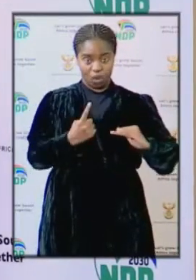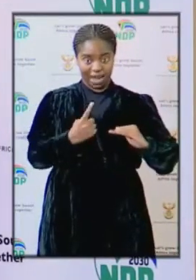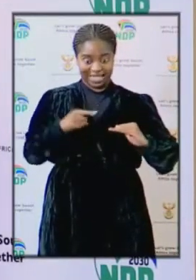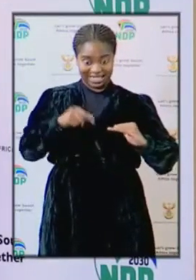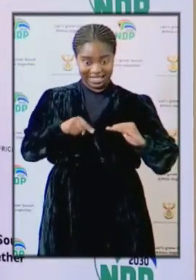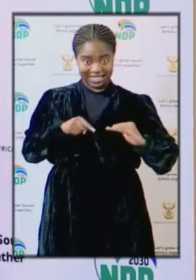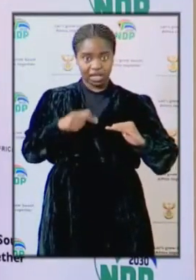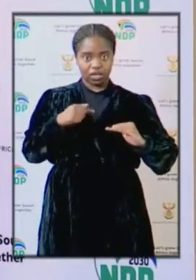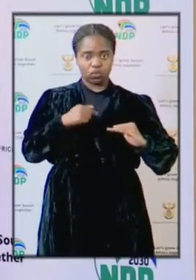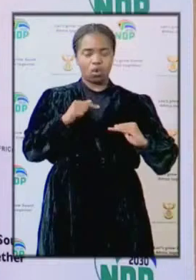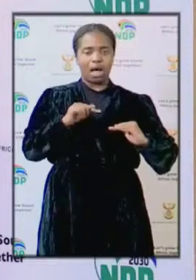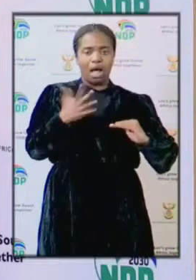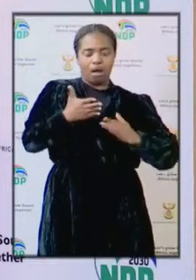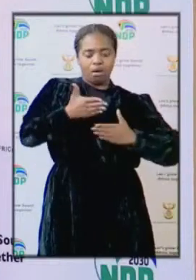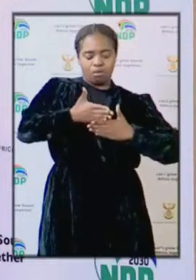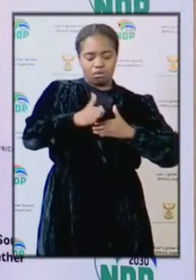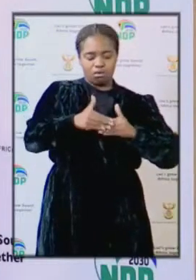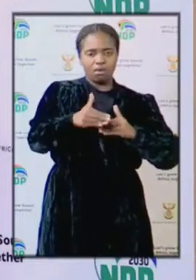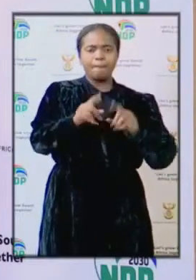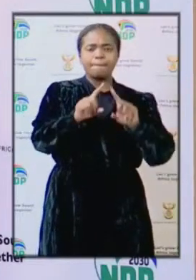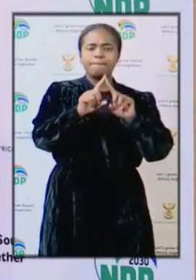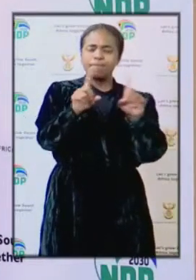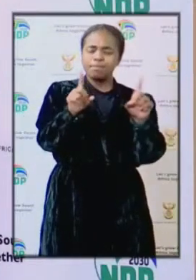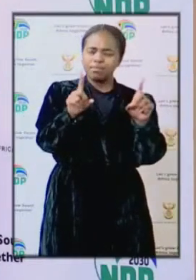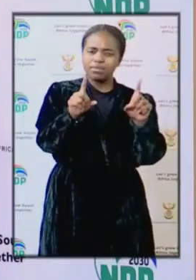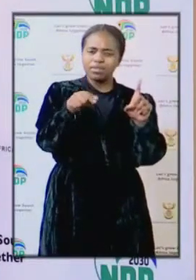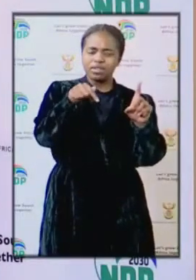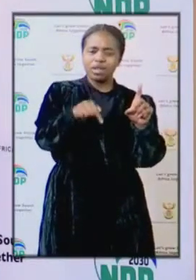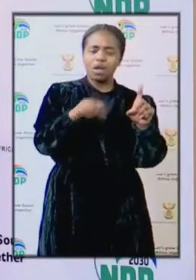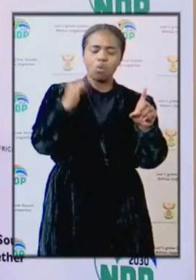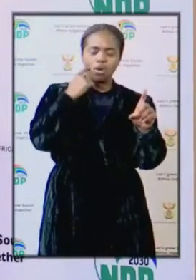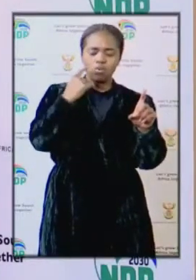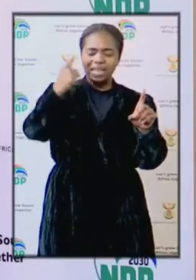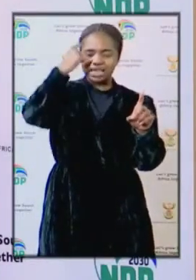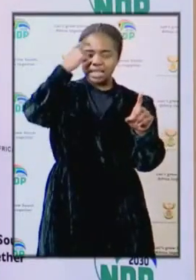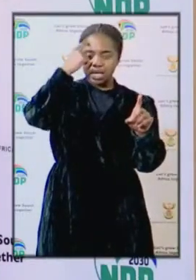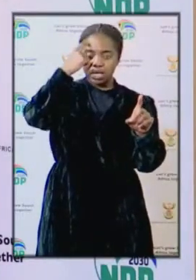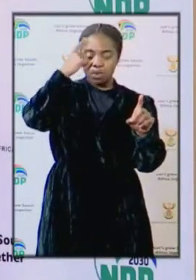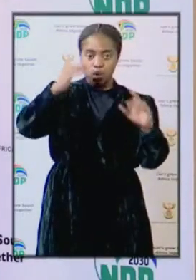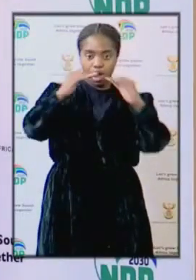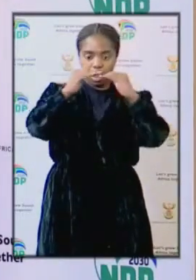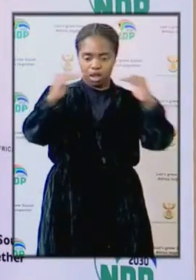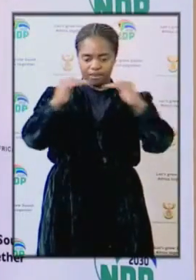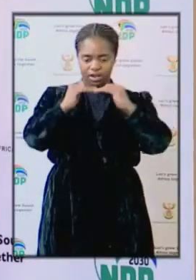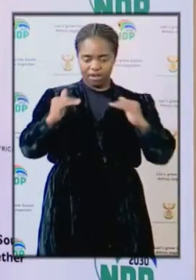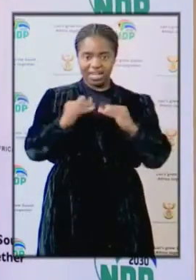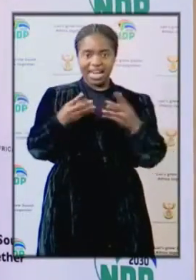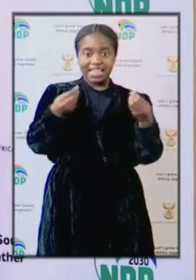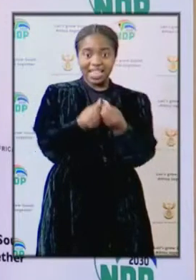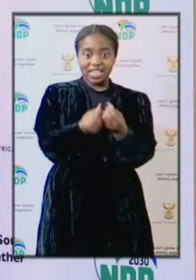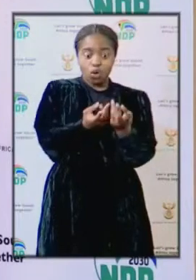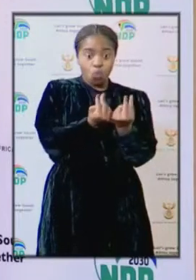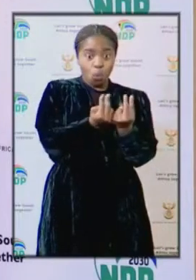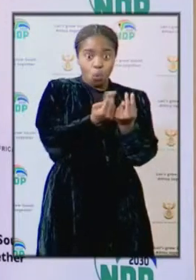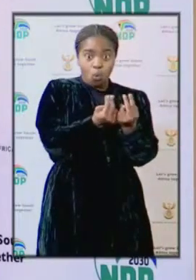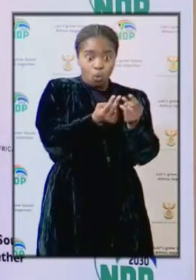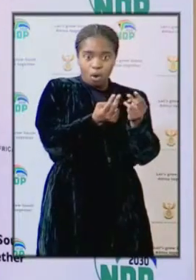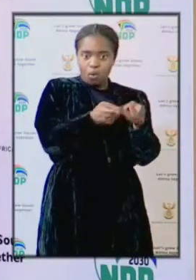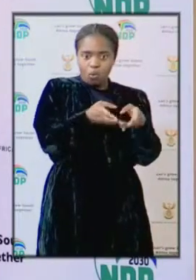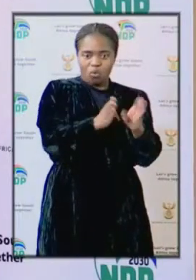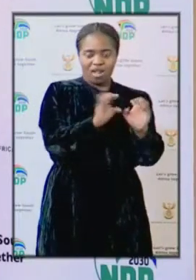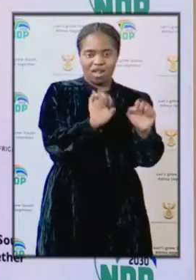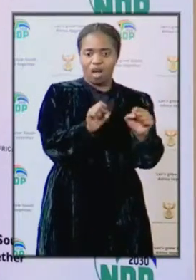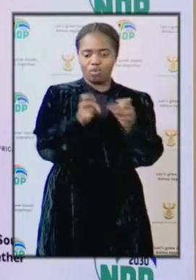alert to the next, but seriously internalizing the notion of the new normal as a sector.